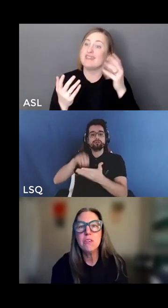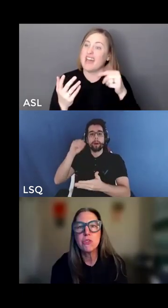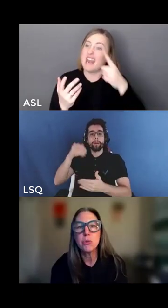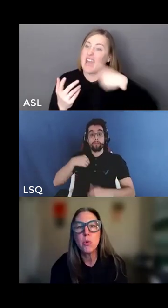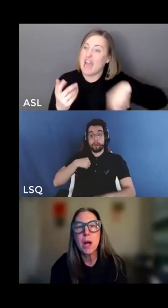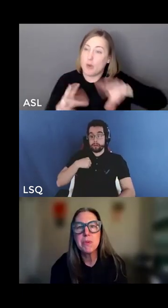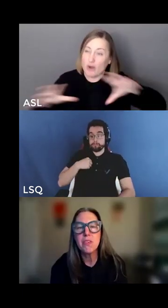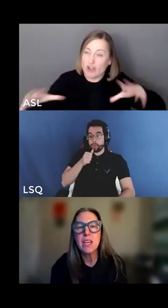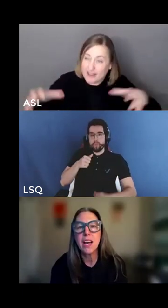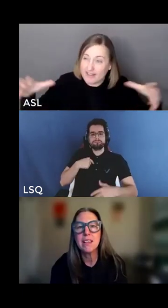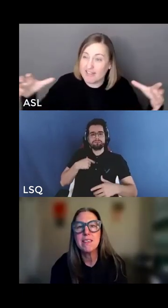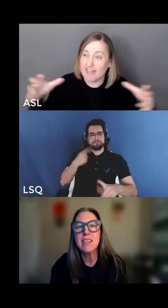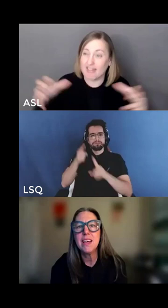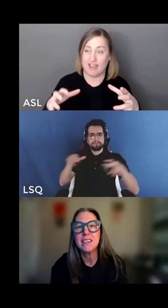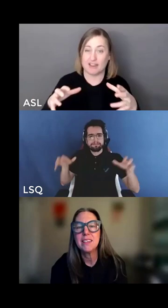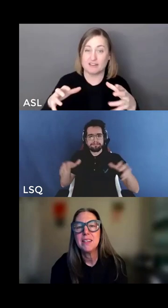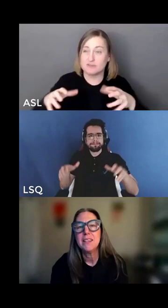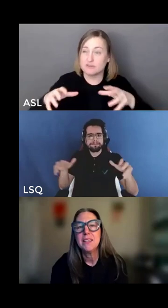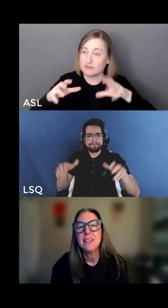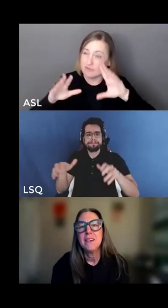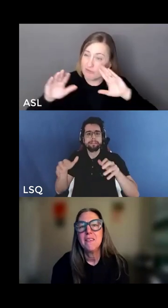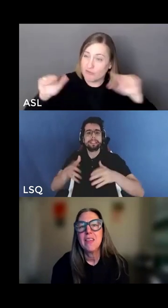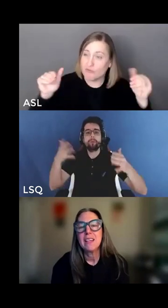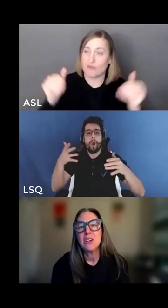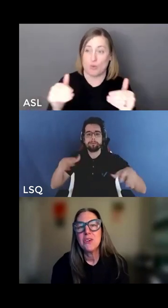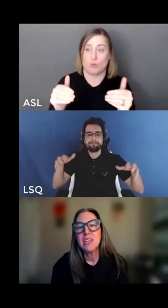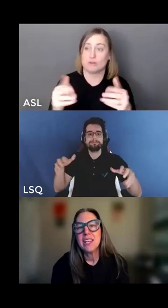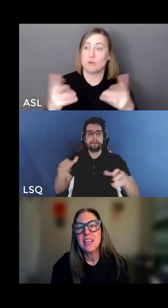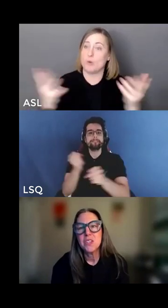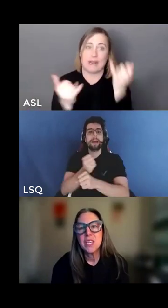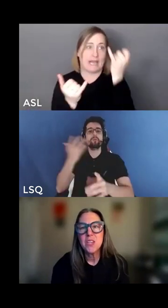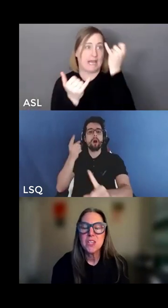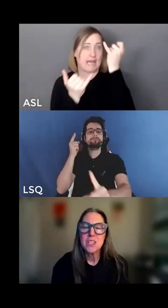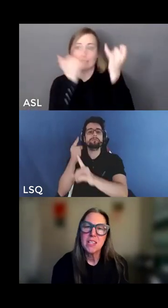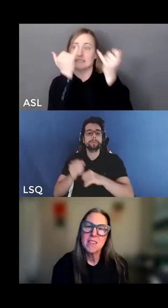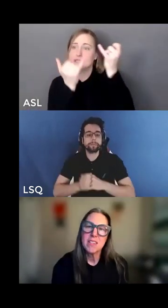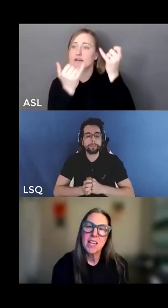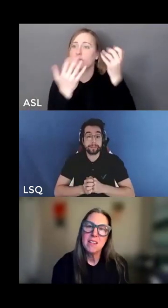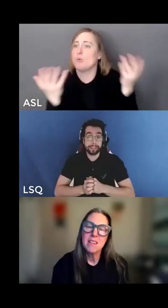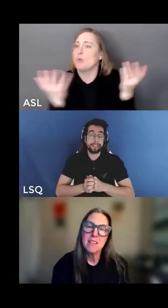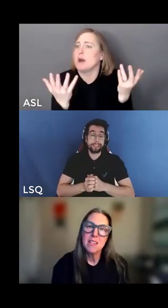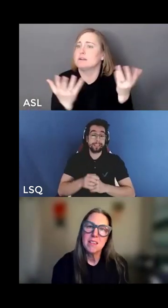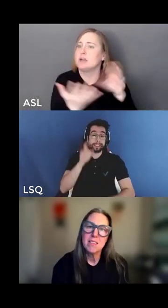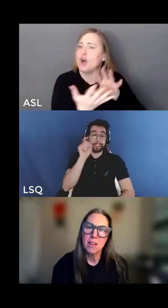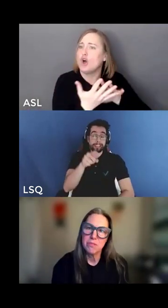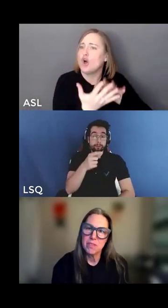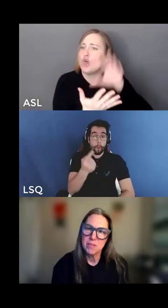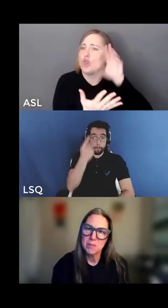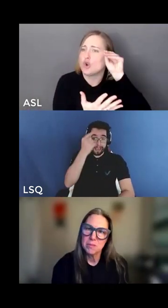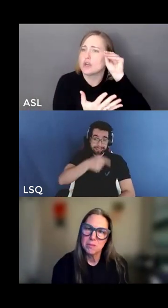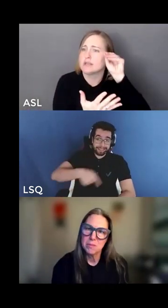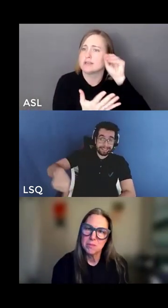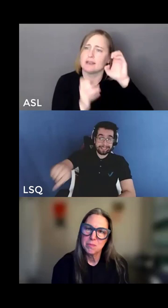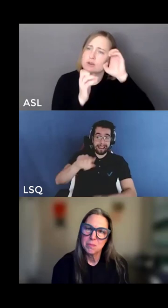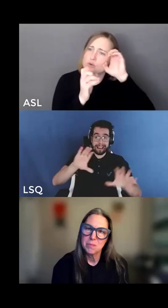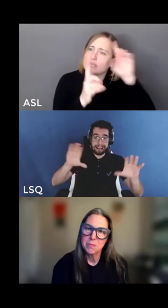to interrupt the idea that learning and education is an end in itself